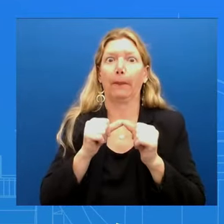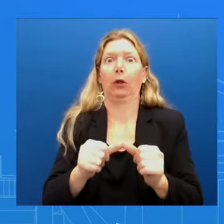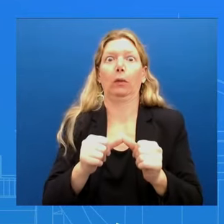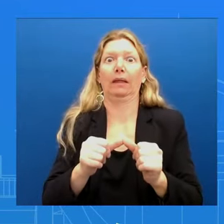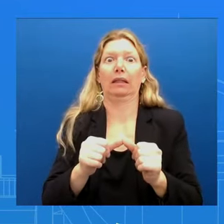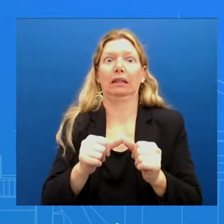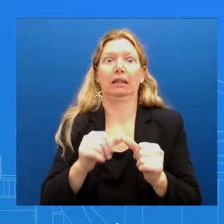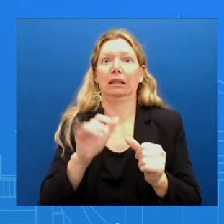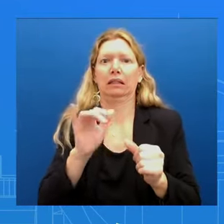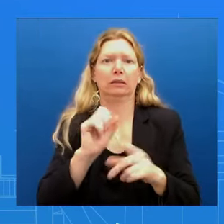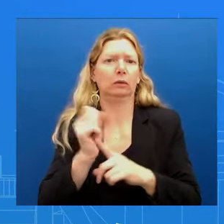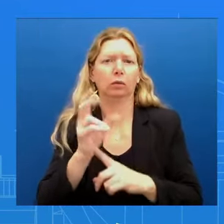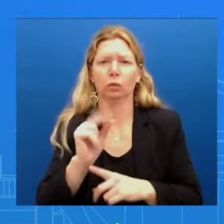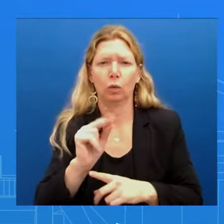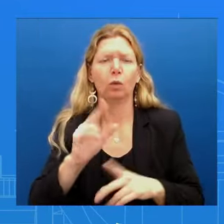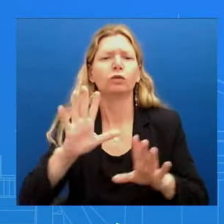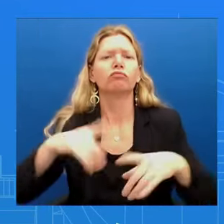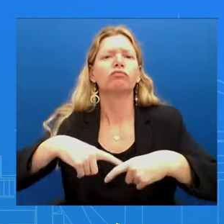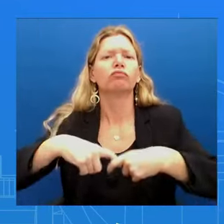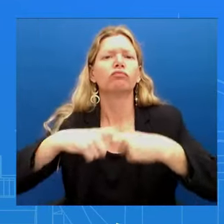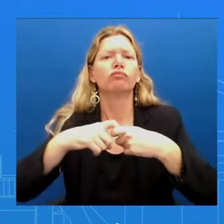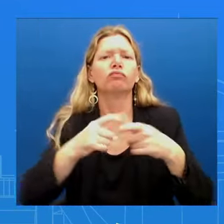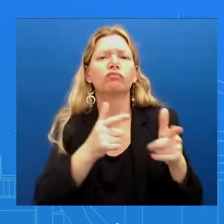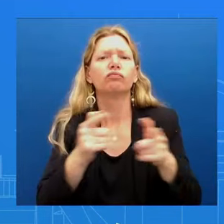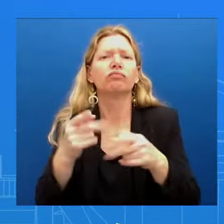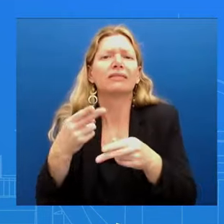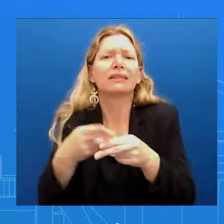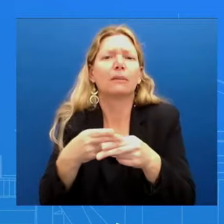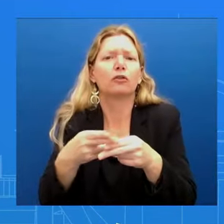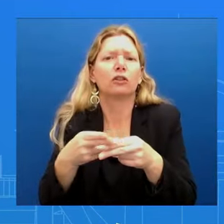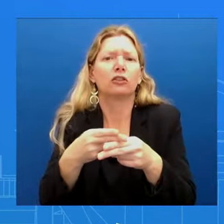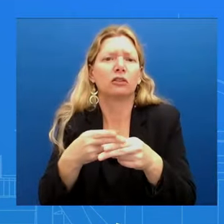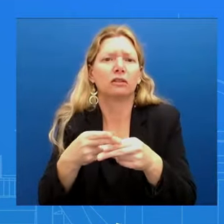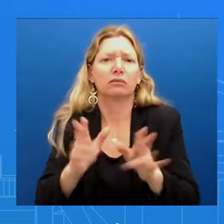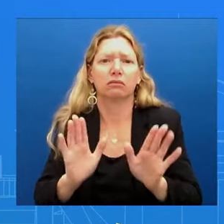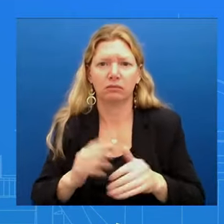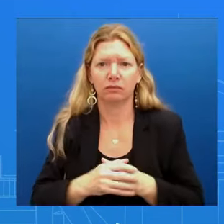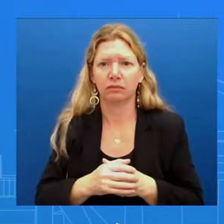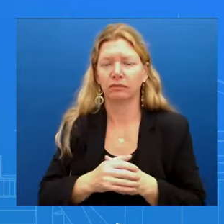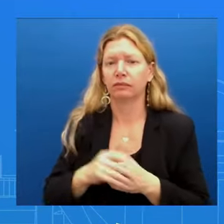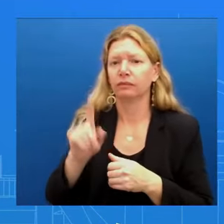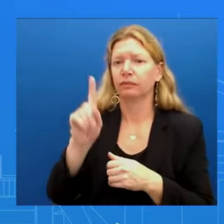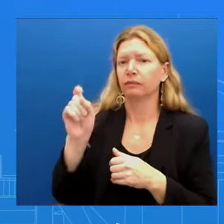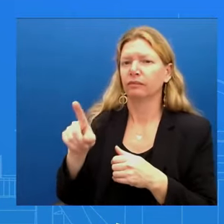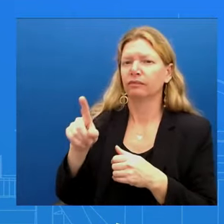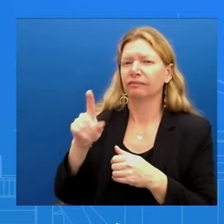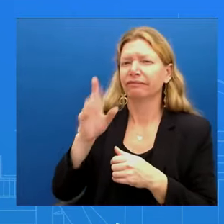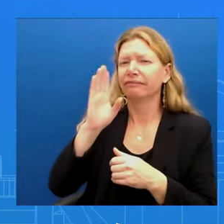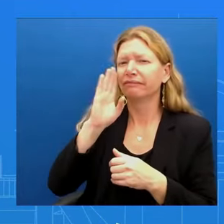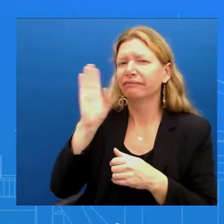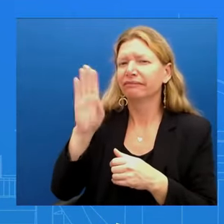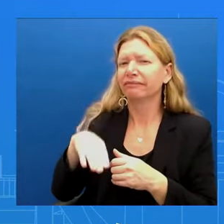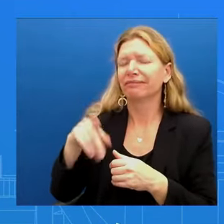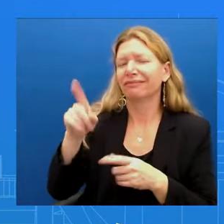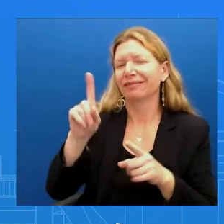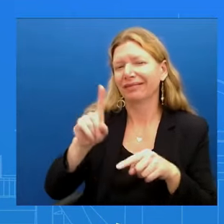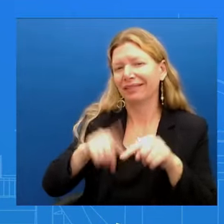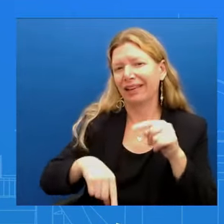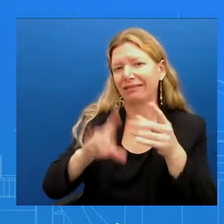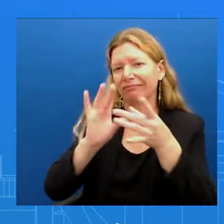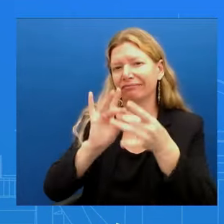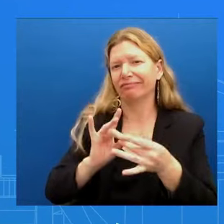Thanks, John You talk, I know you can't give specifics about consequences But, I mean,